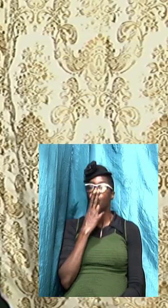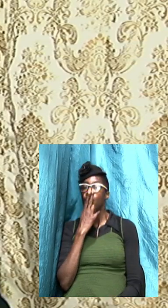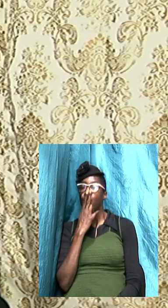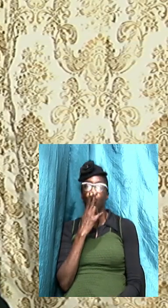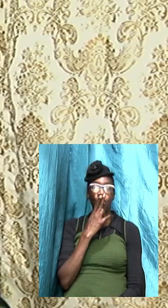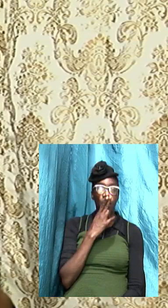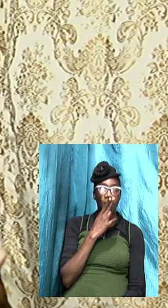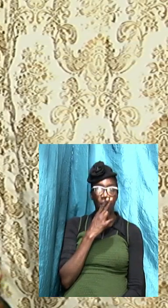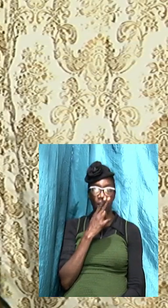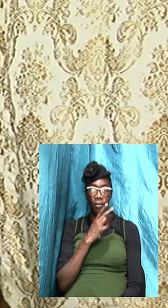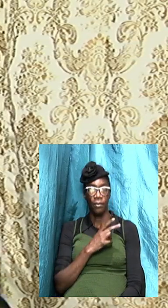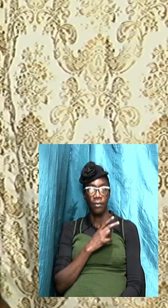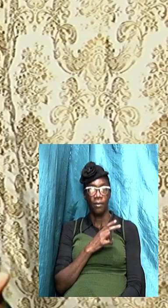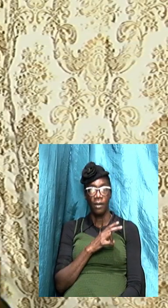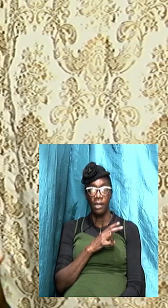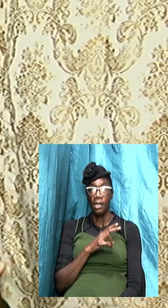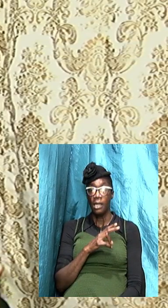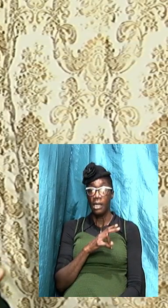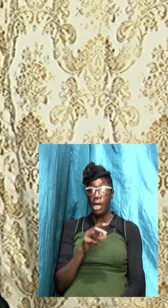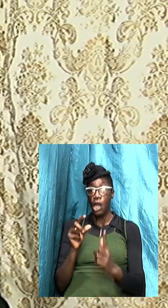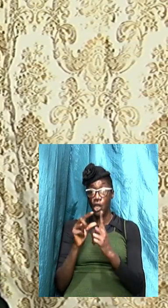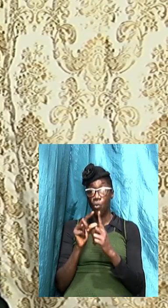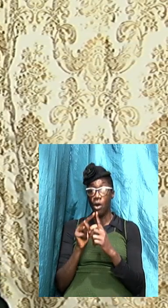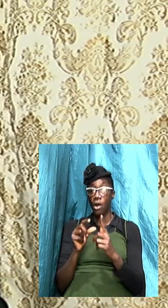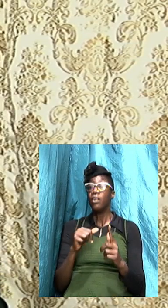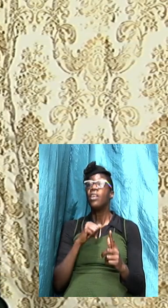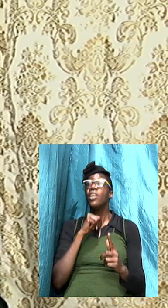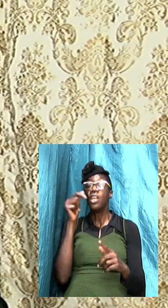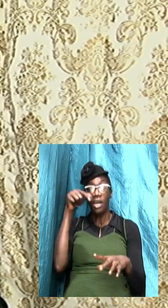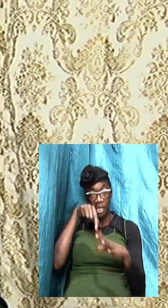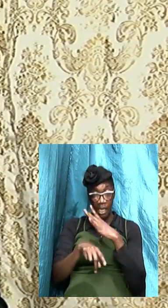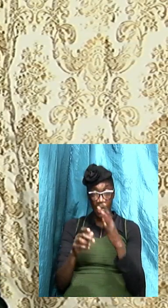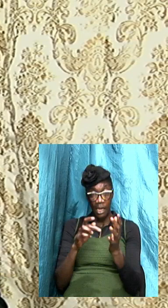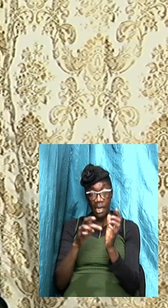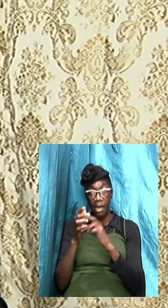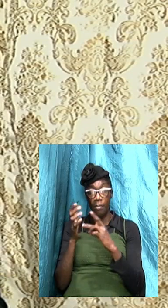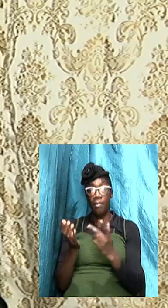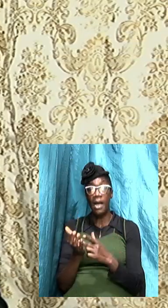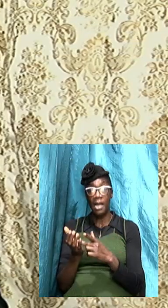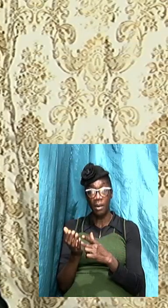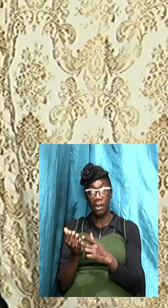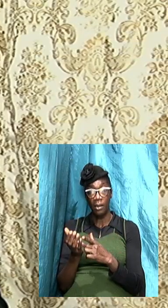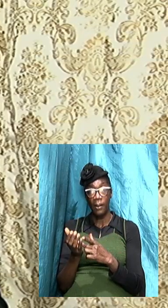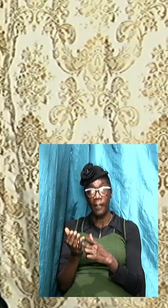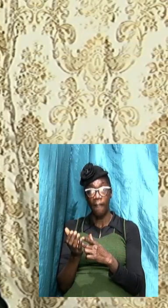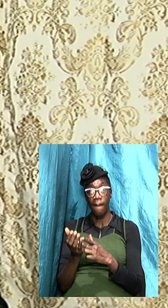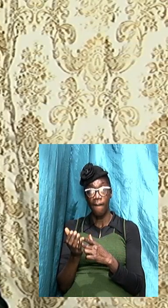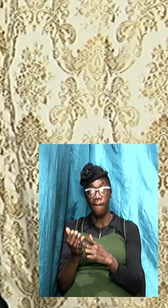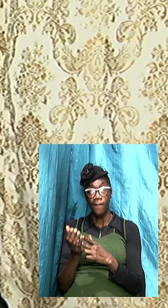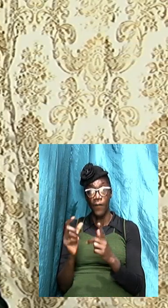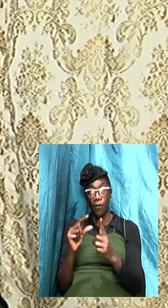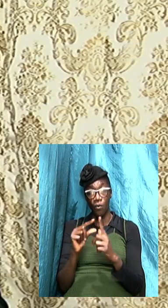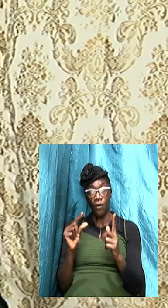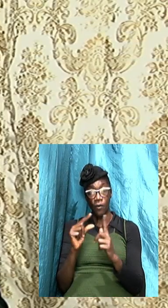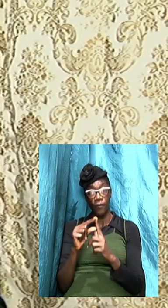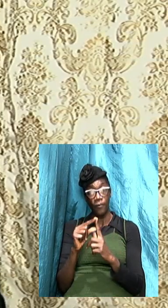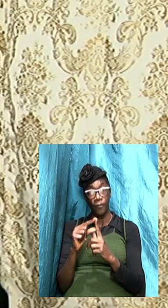though the words don't smoke was not mentioned in the Bible verbatim word for word